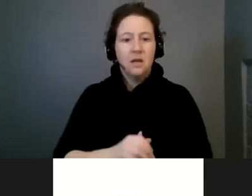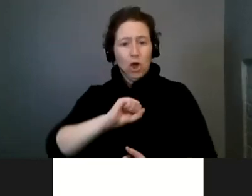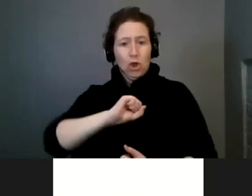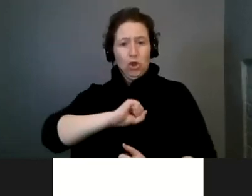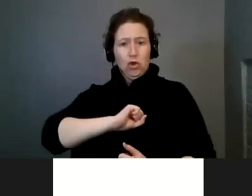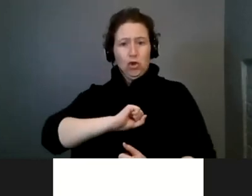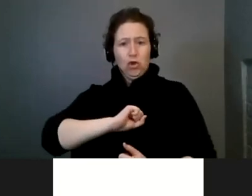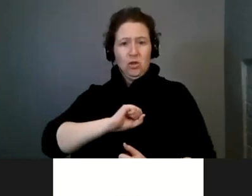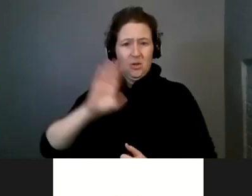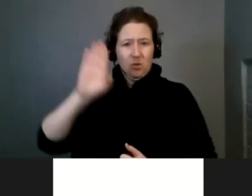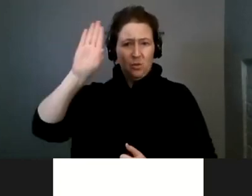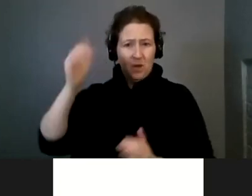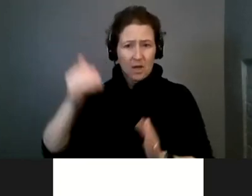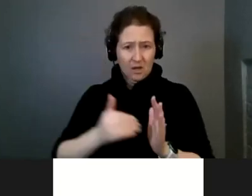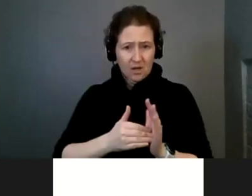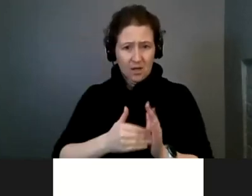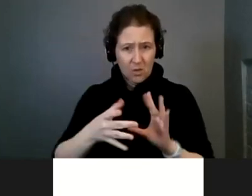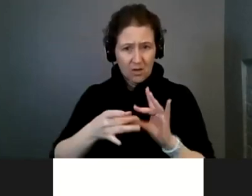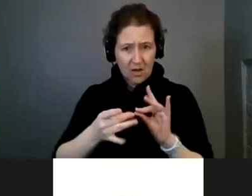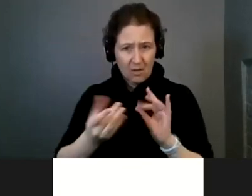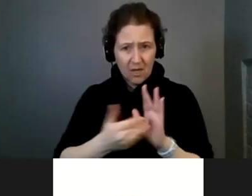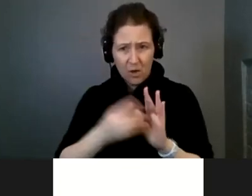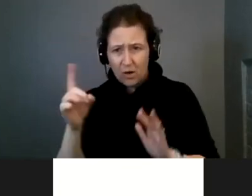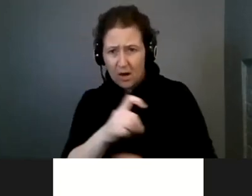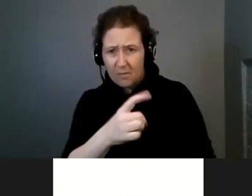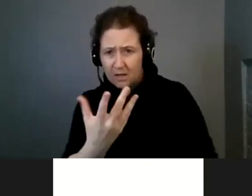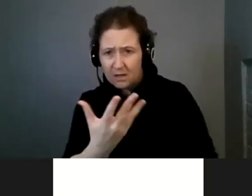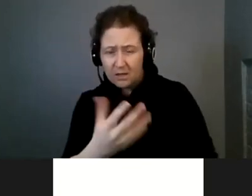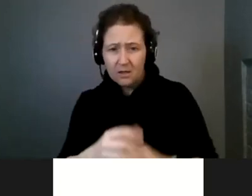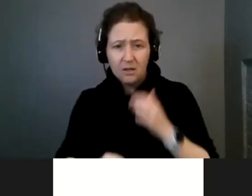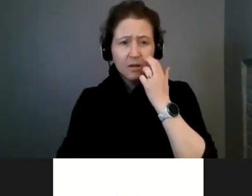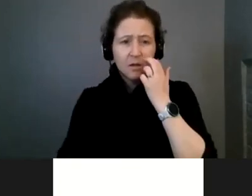that your hand is raised again. Did you have another question or a comment?